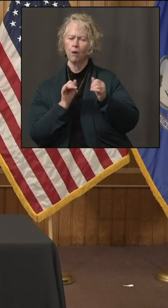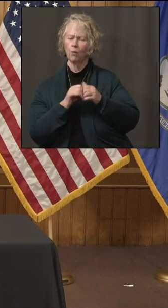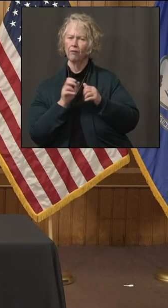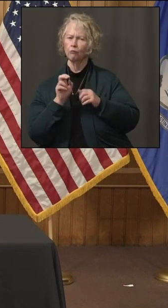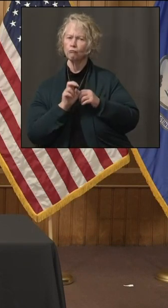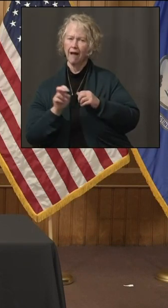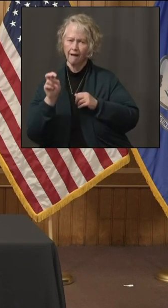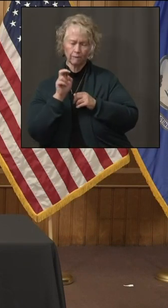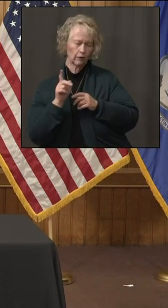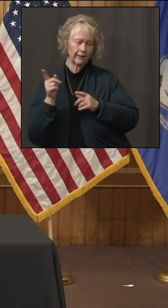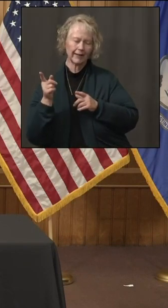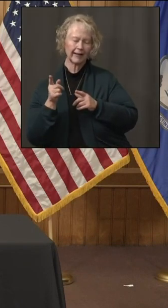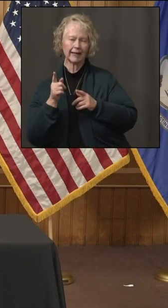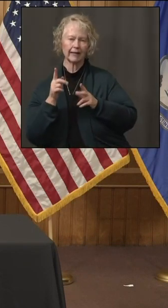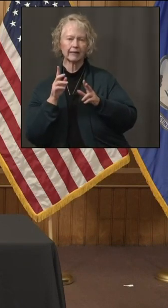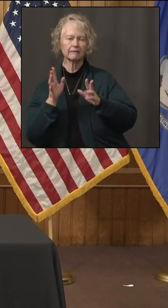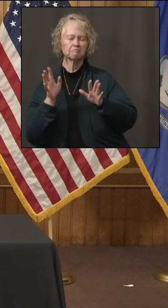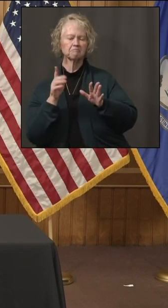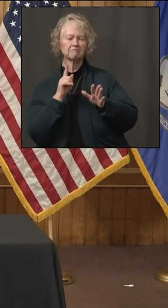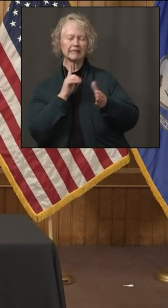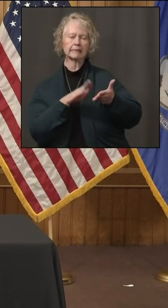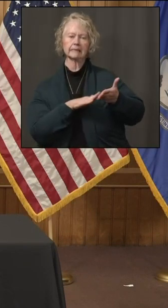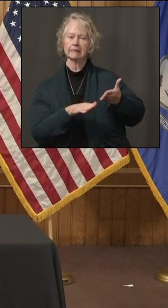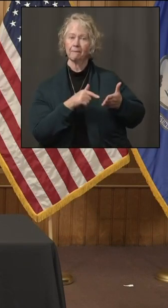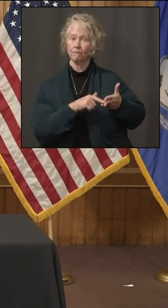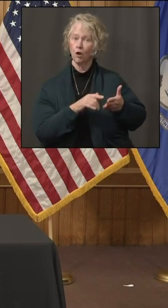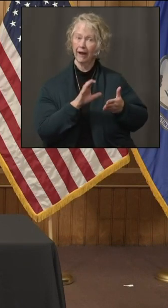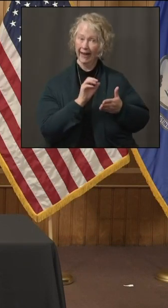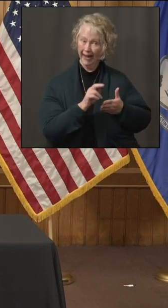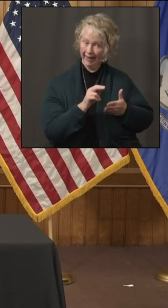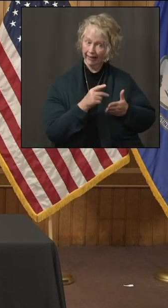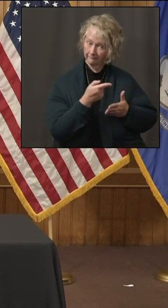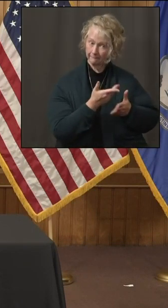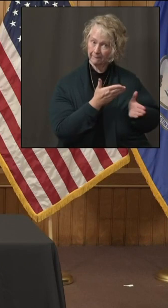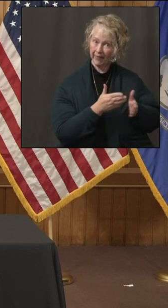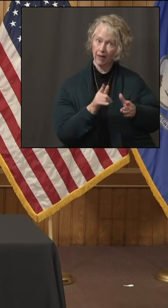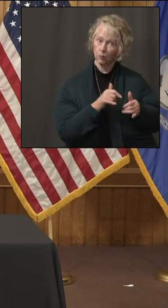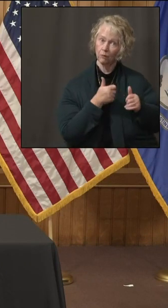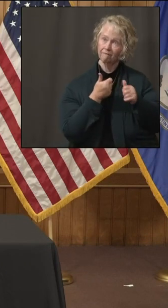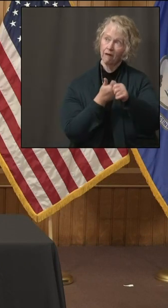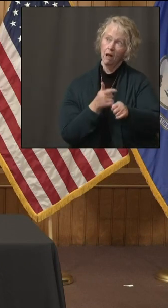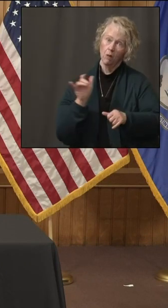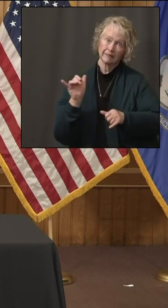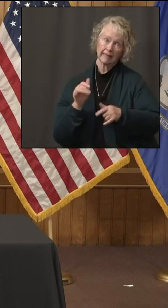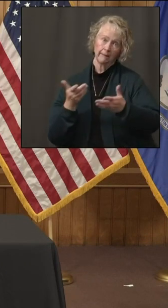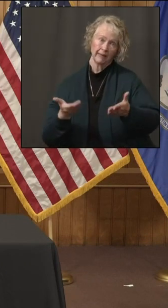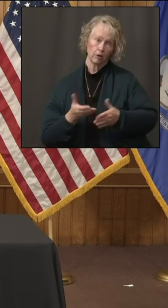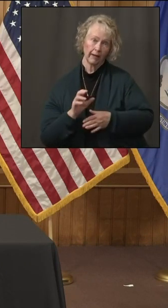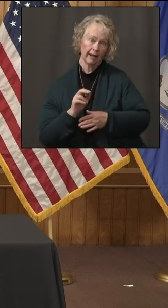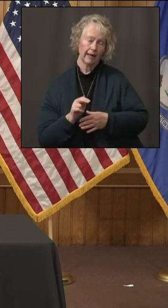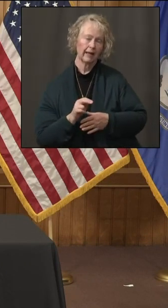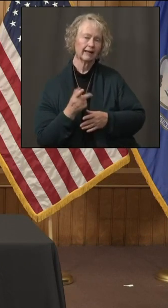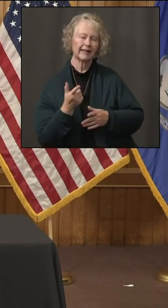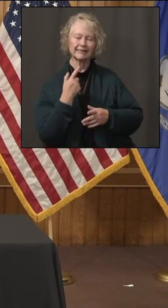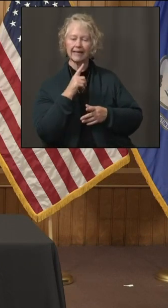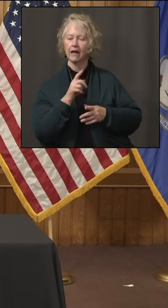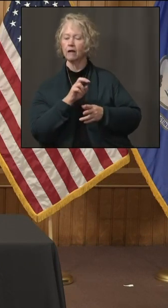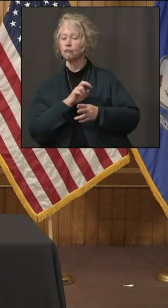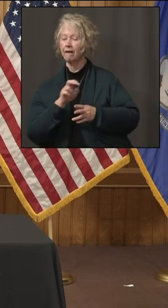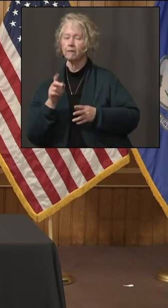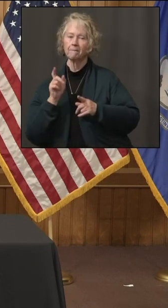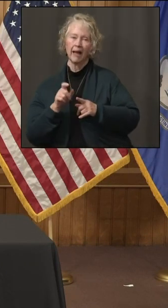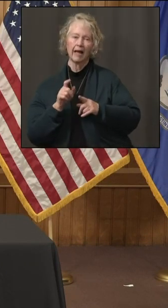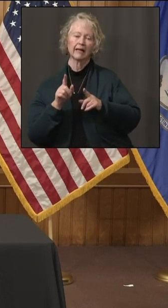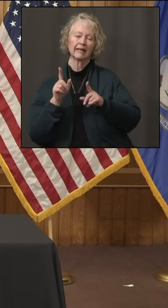Connecticut is exempt, but I just wanted to see if Connecticut is planning some of the same things. Like, for instance, travelers have to get